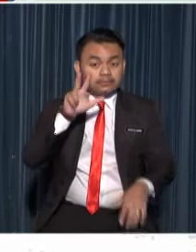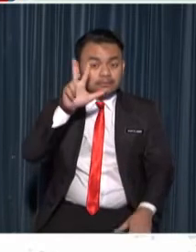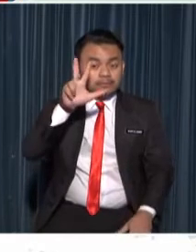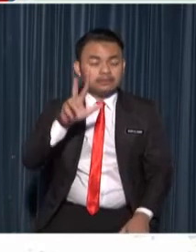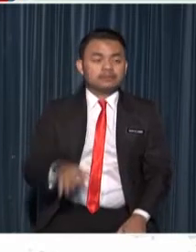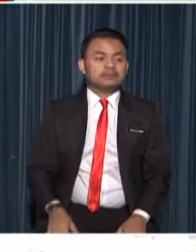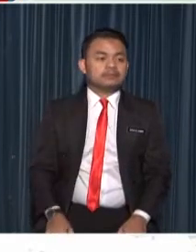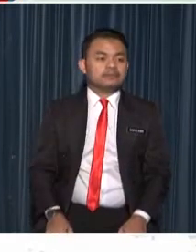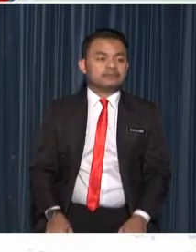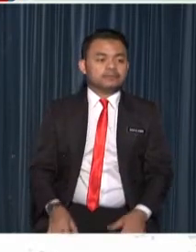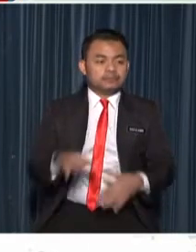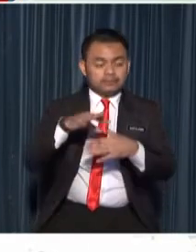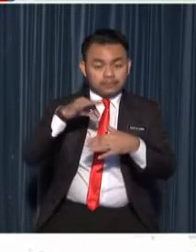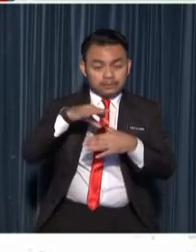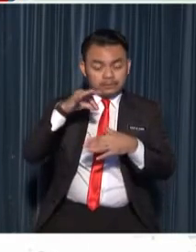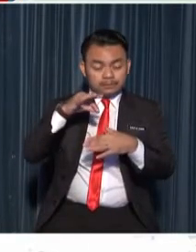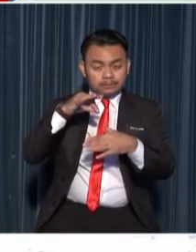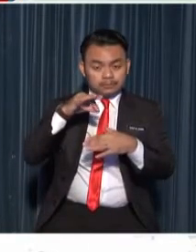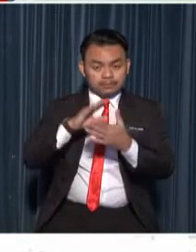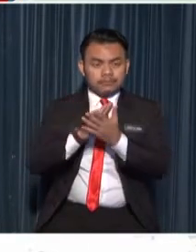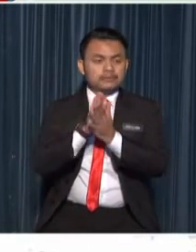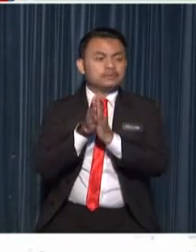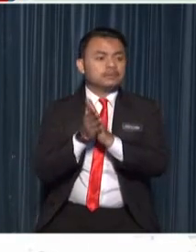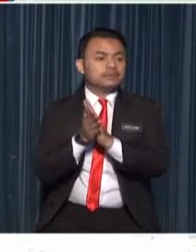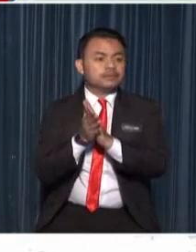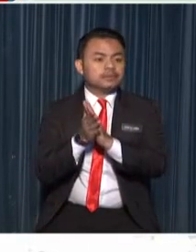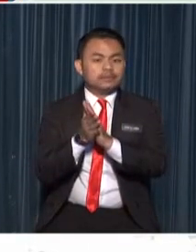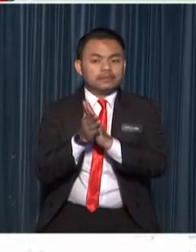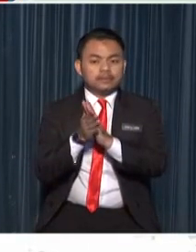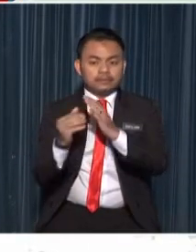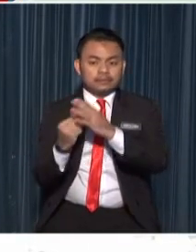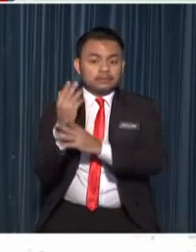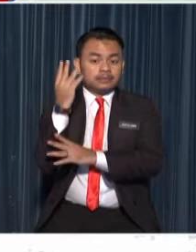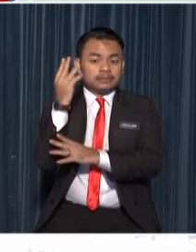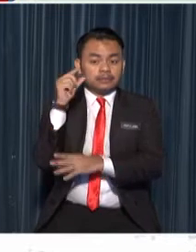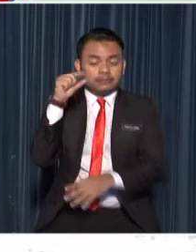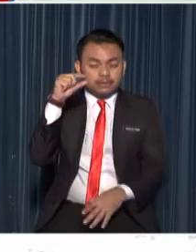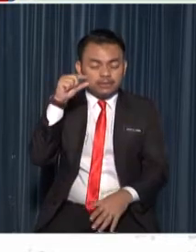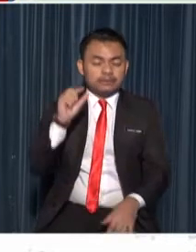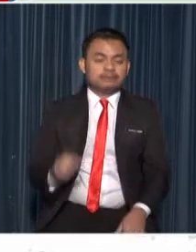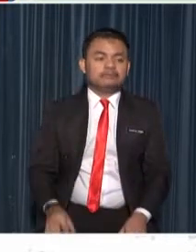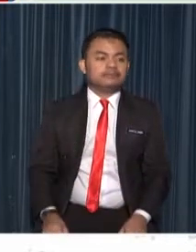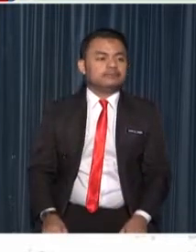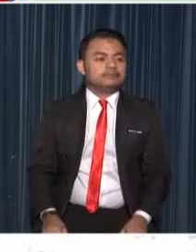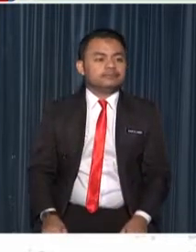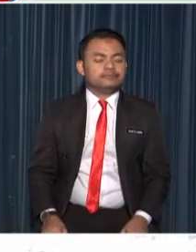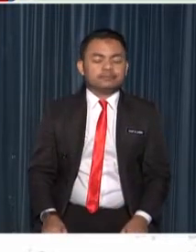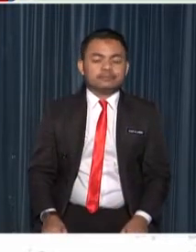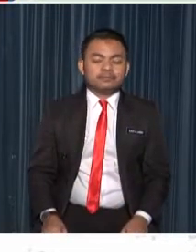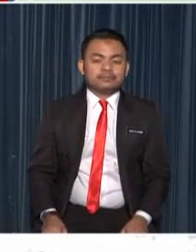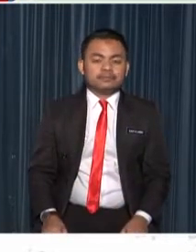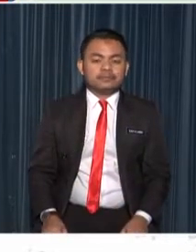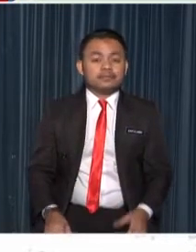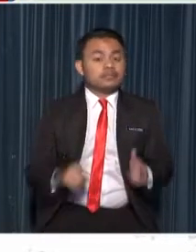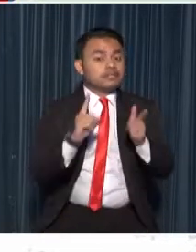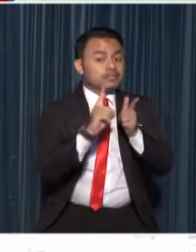plant tissue samples develop into tiny plantlets the second